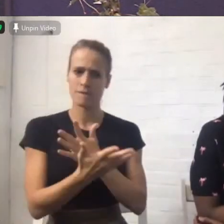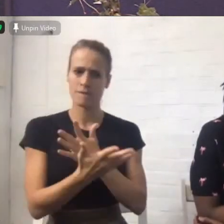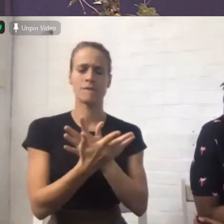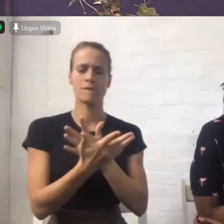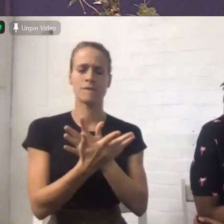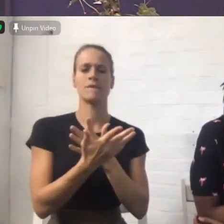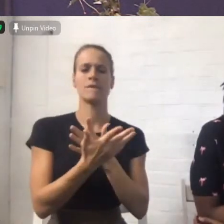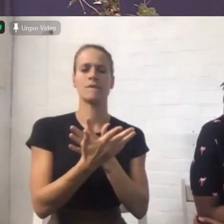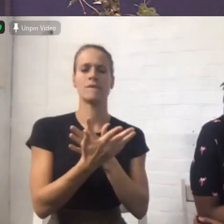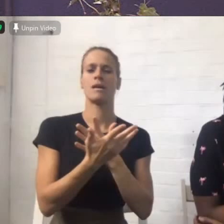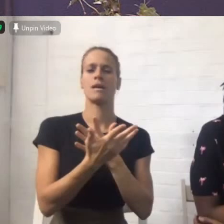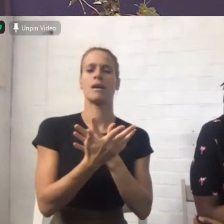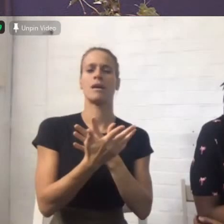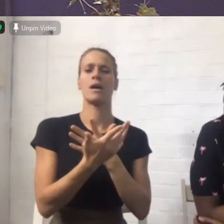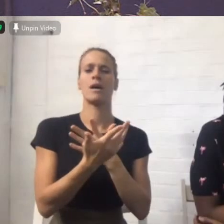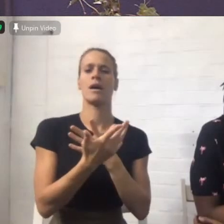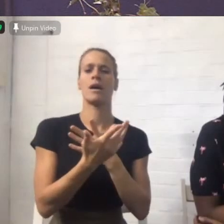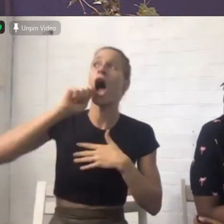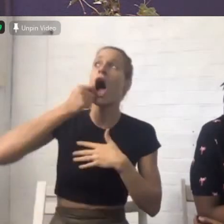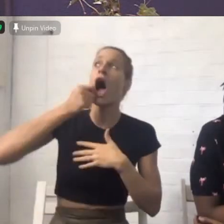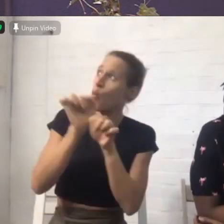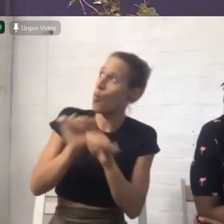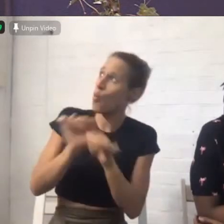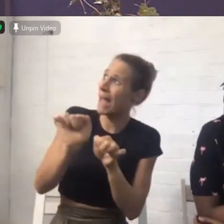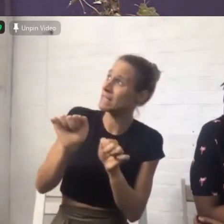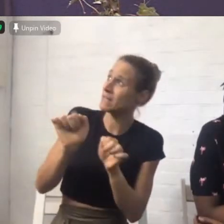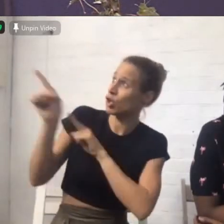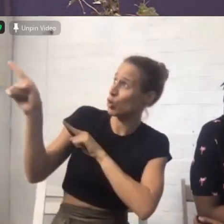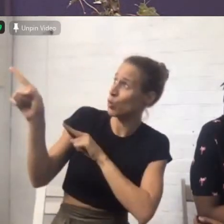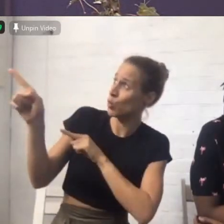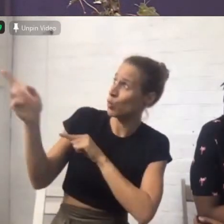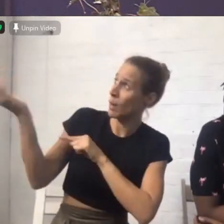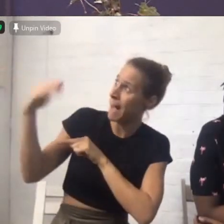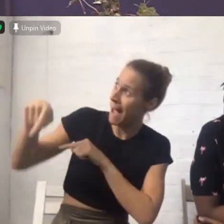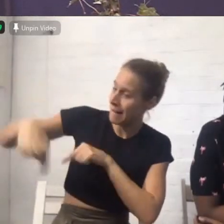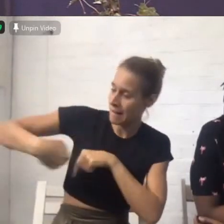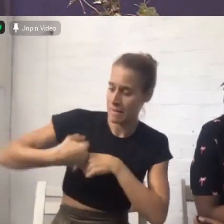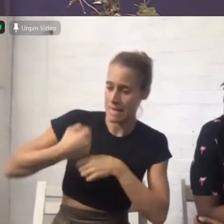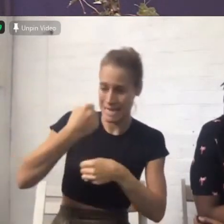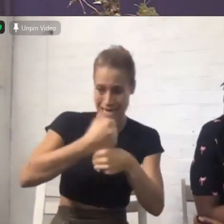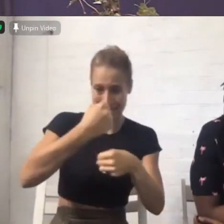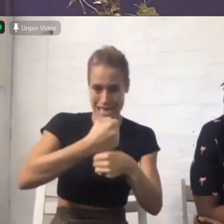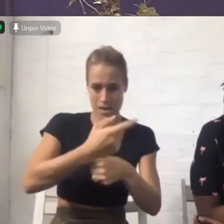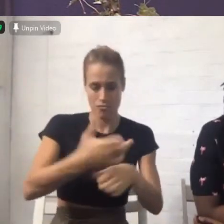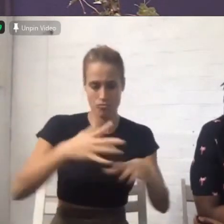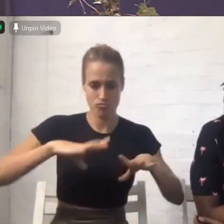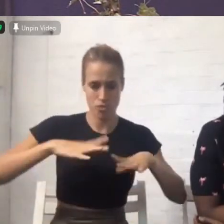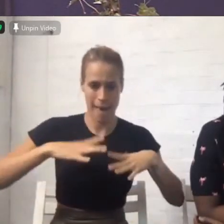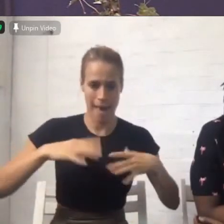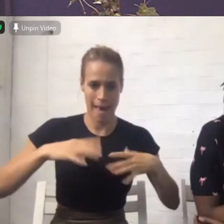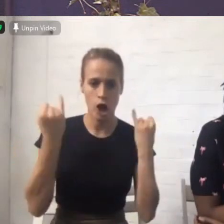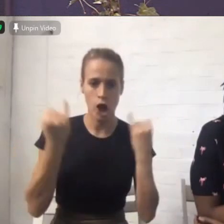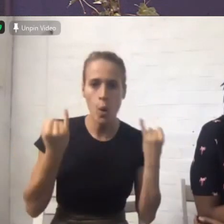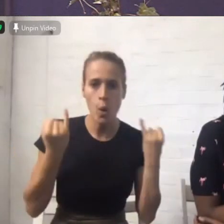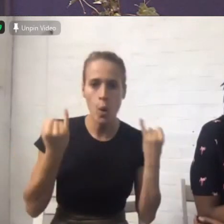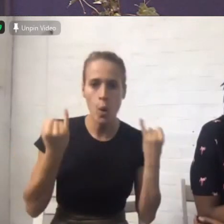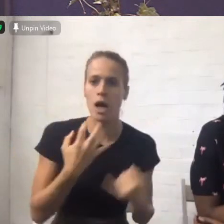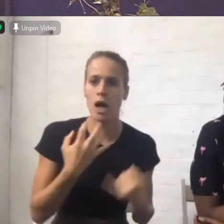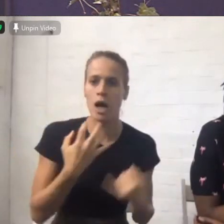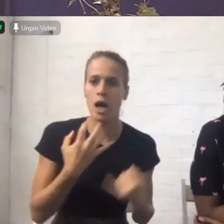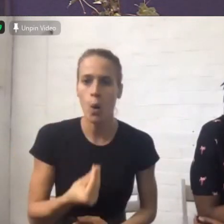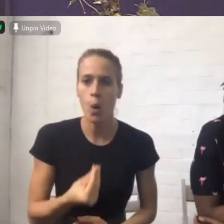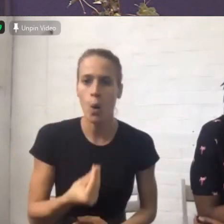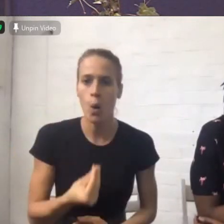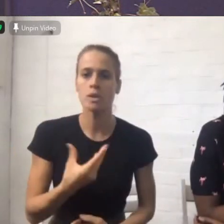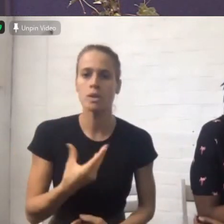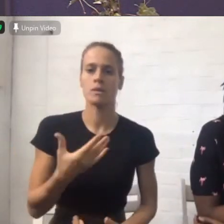he said, I will wait until you come back. So Gideon went and prepared a young goat and unleavened bread from an ephra of